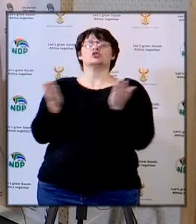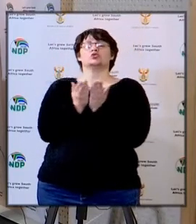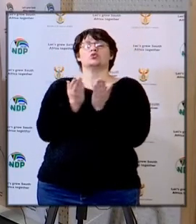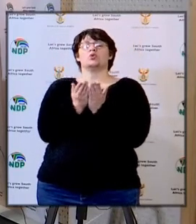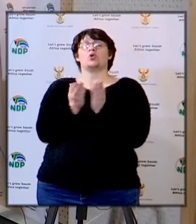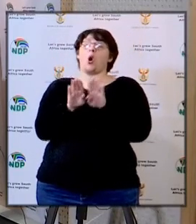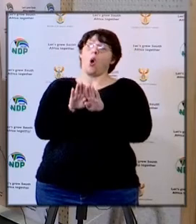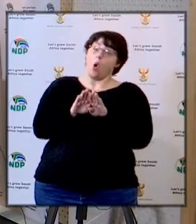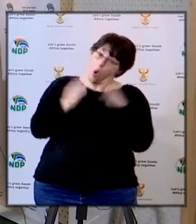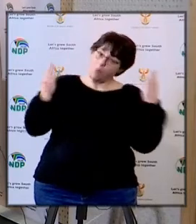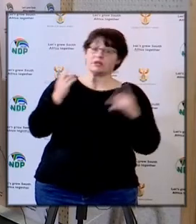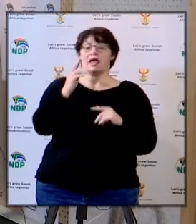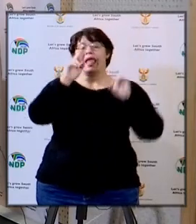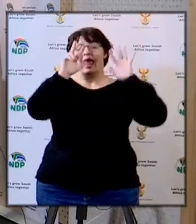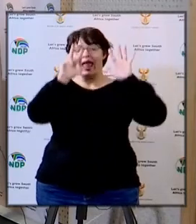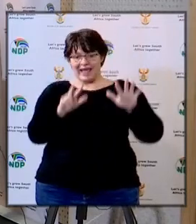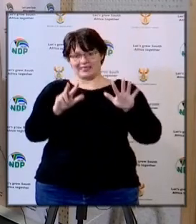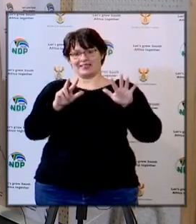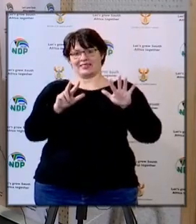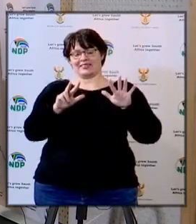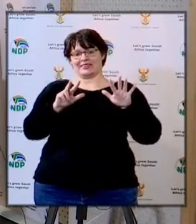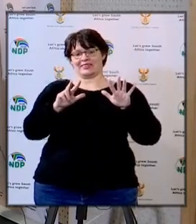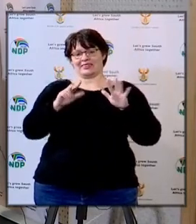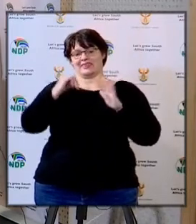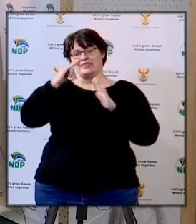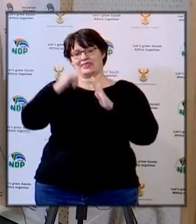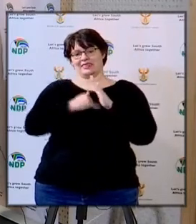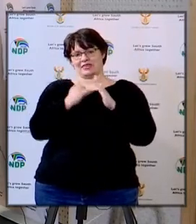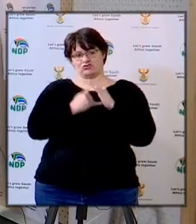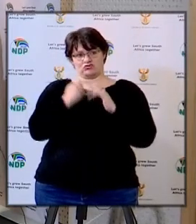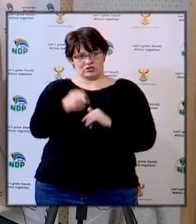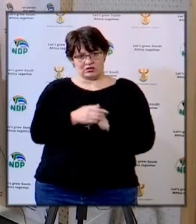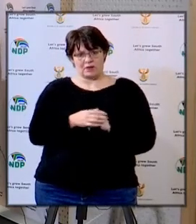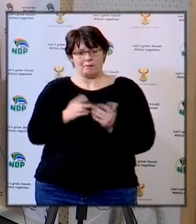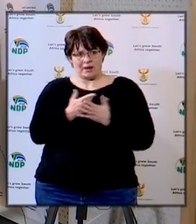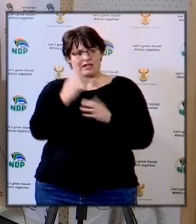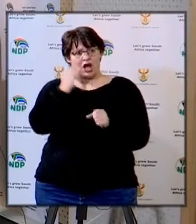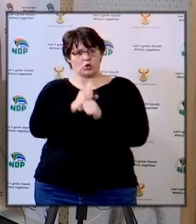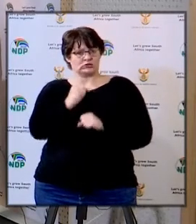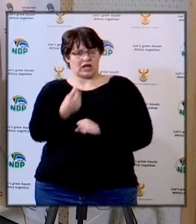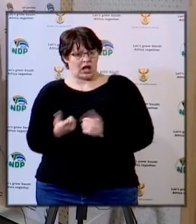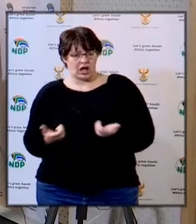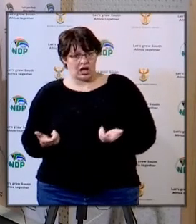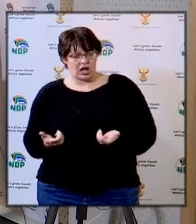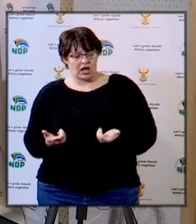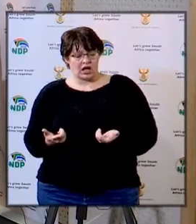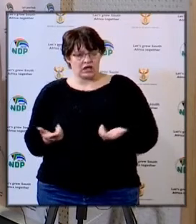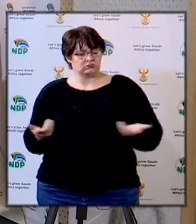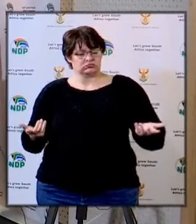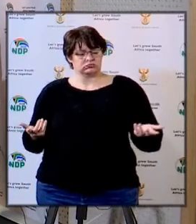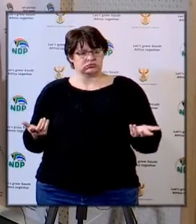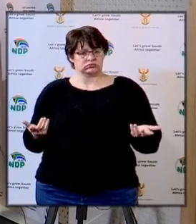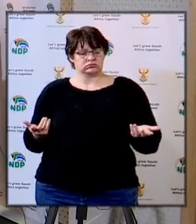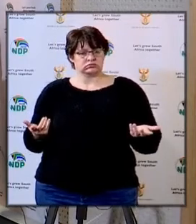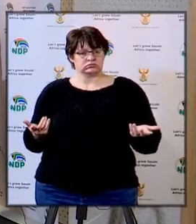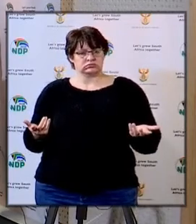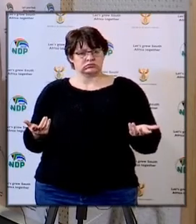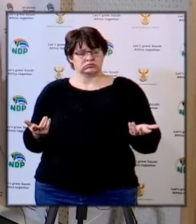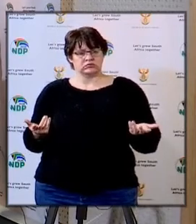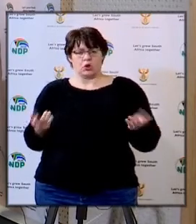schools will only open on january the 8th how they was also ready to open but they did not so